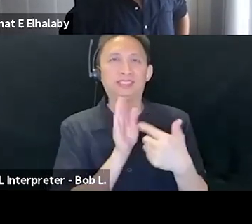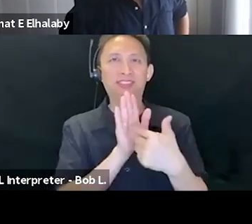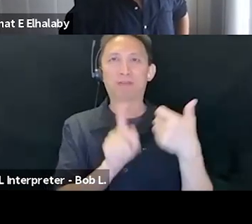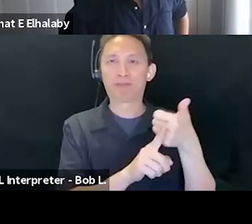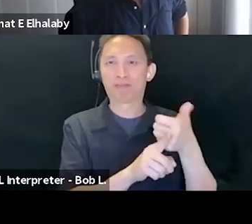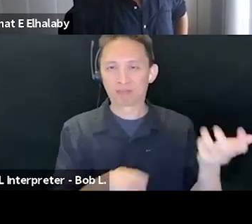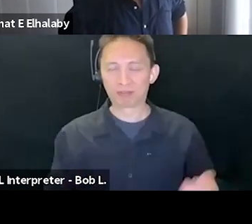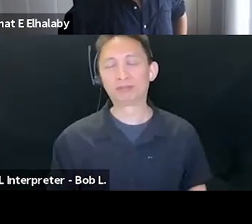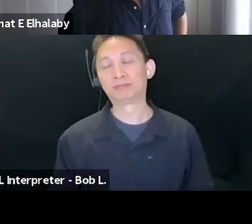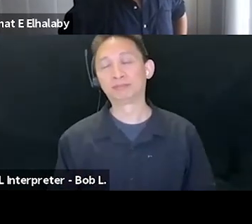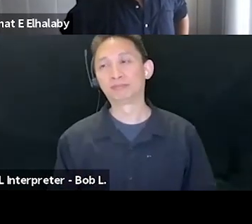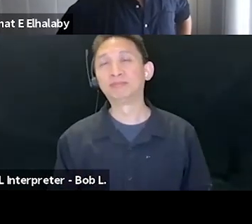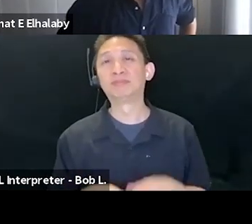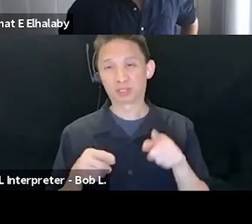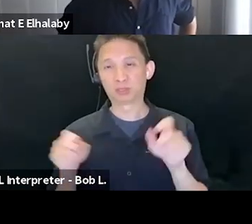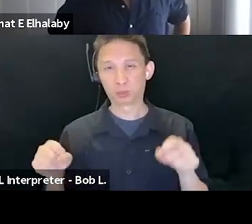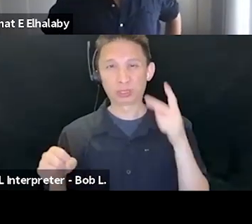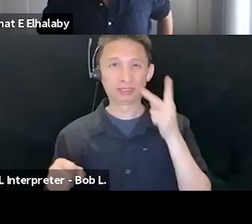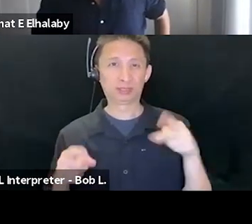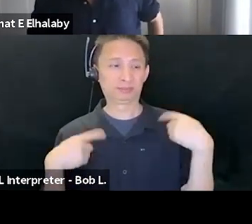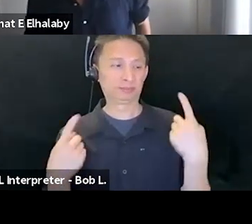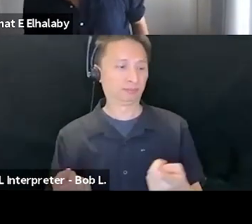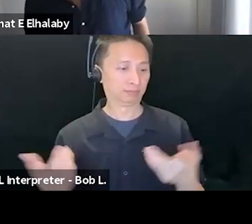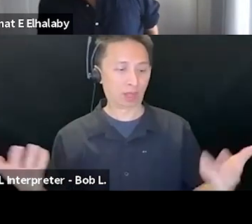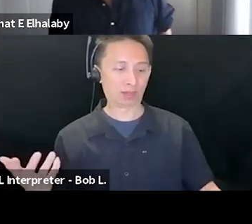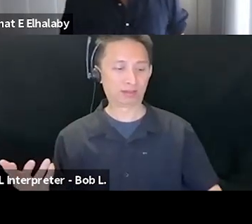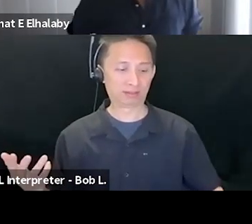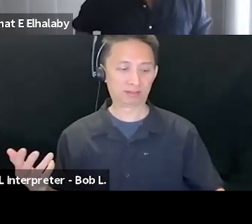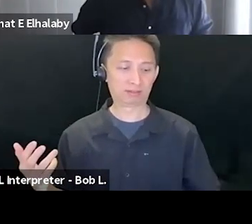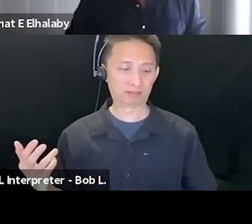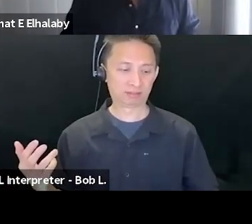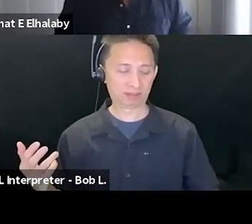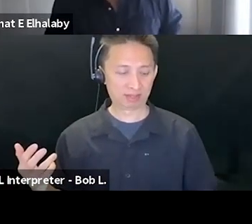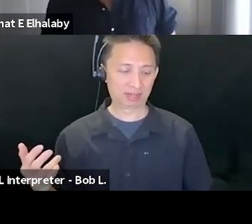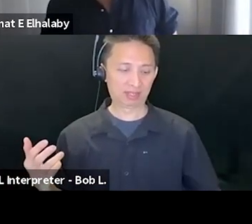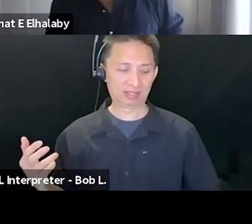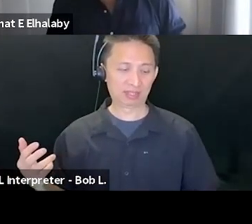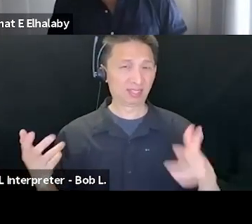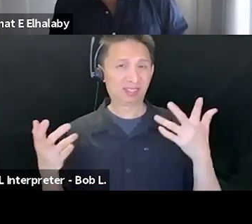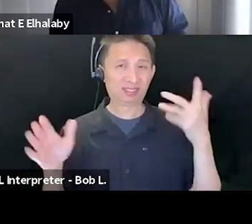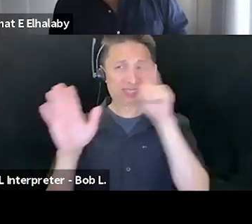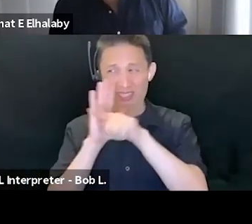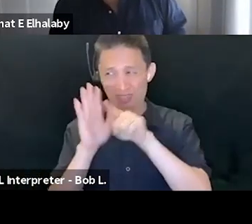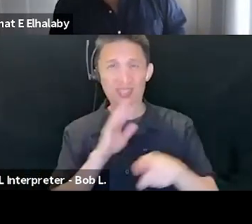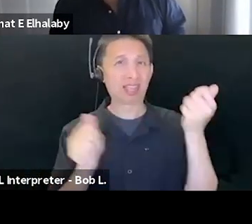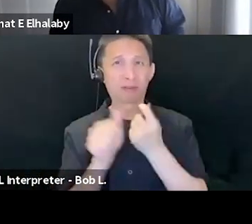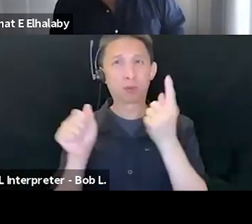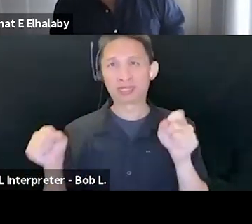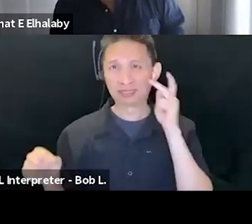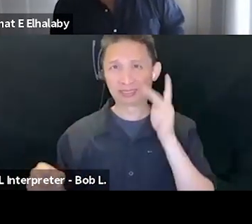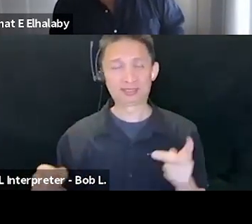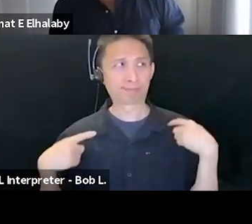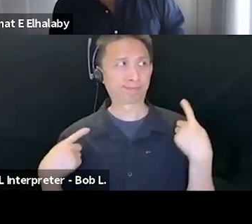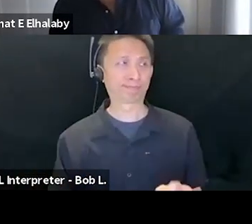you, you can see here, uh, the killing is everybody can see it, but somehow